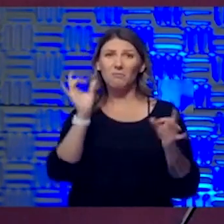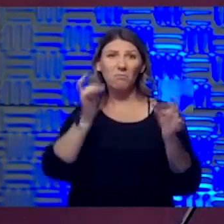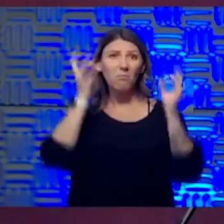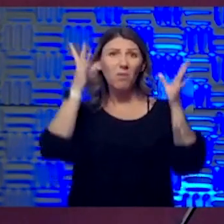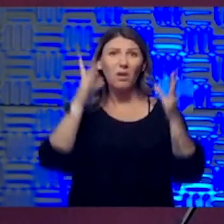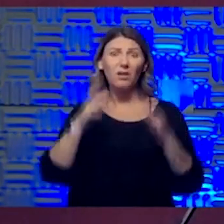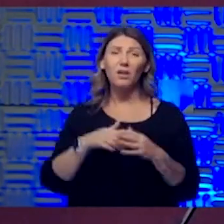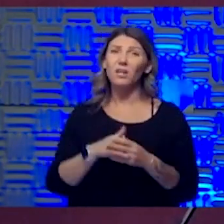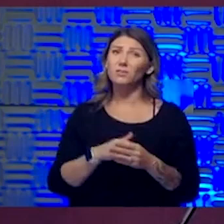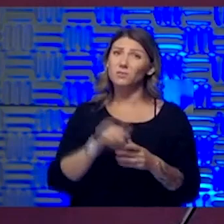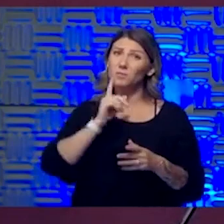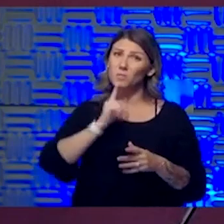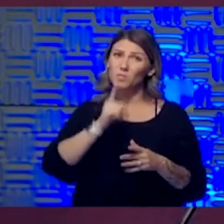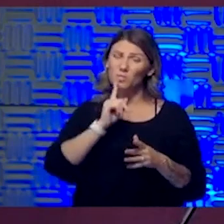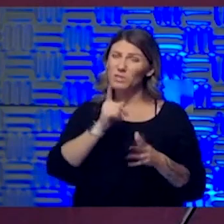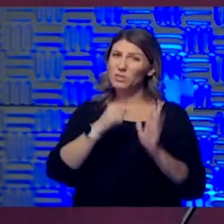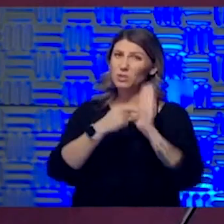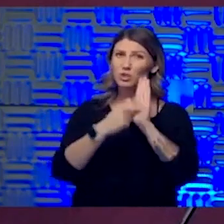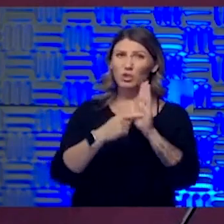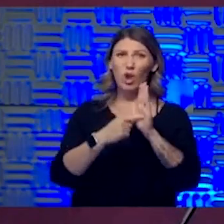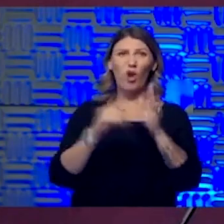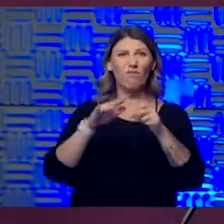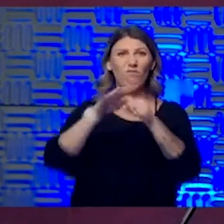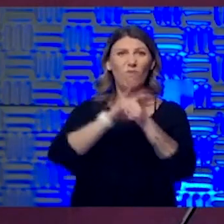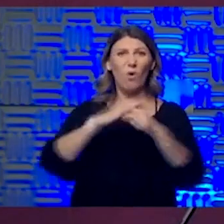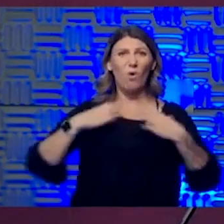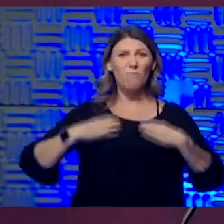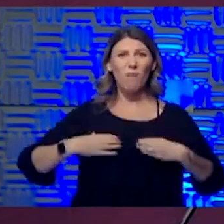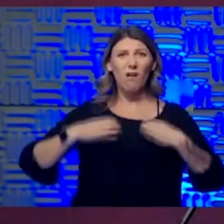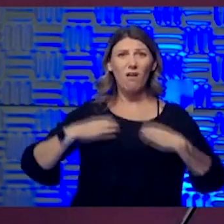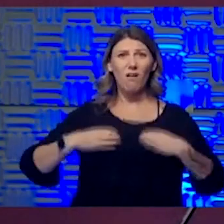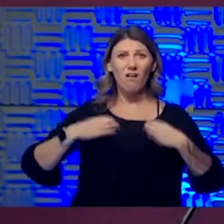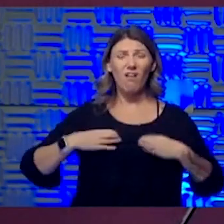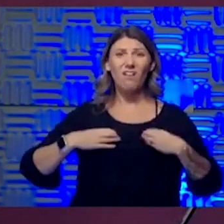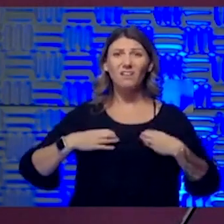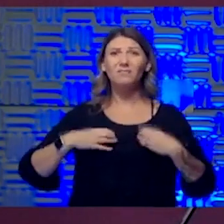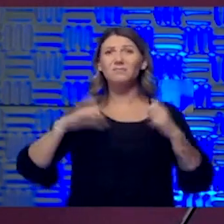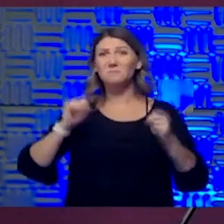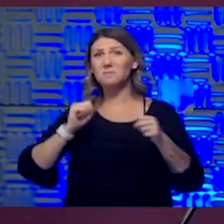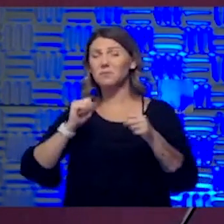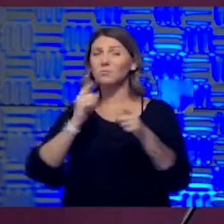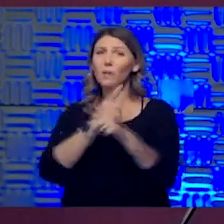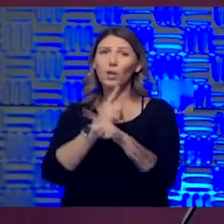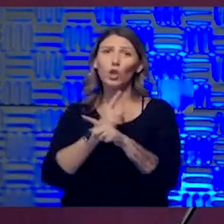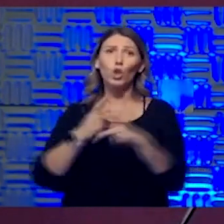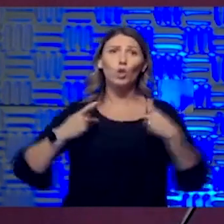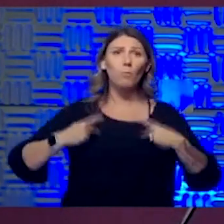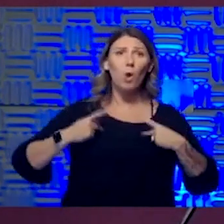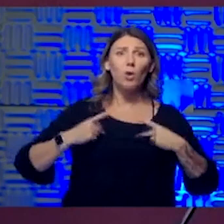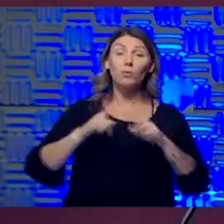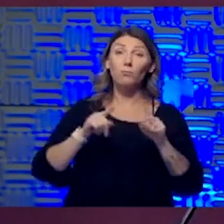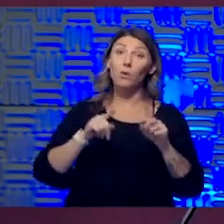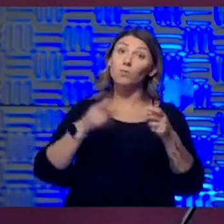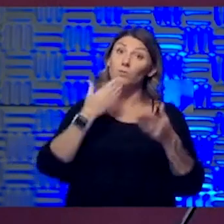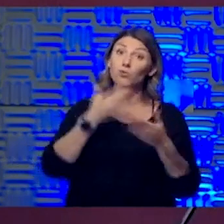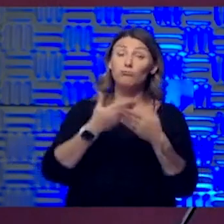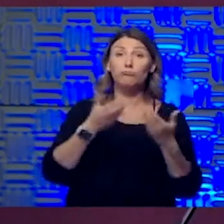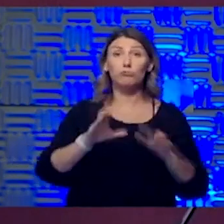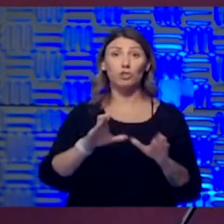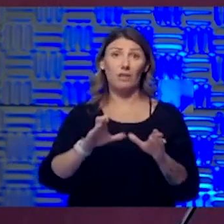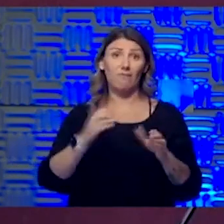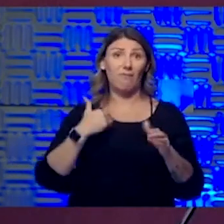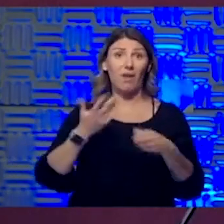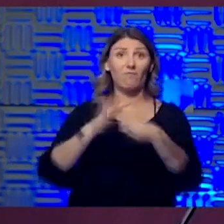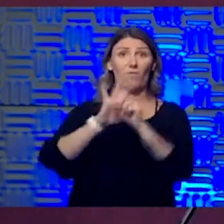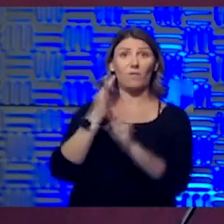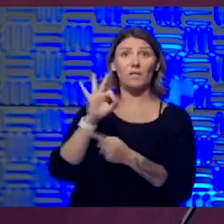bad, you know, infiltrates. And I said, well, this could be regular pneumonia, but it's a good chance it could be COVID. So I went and talked to the gentleman and it's interesting, you know, uh,